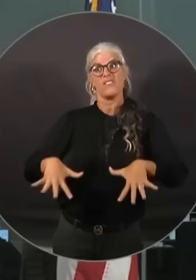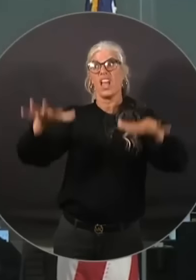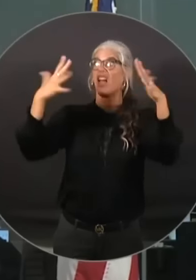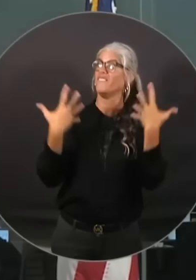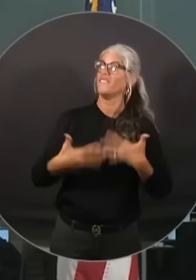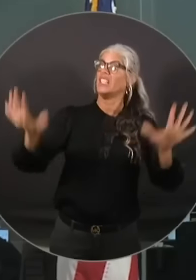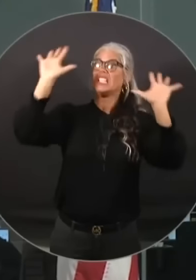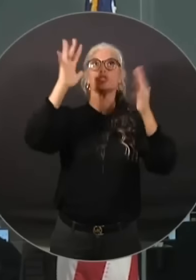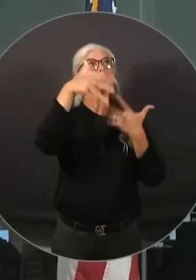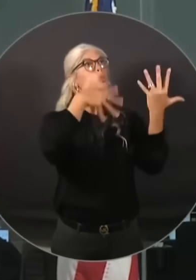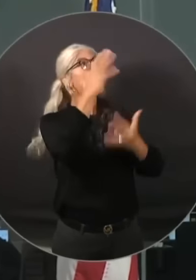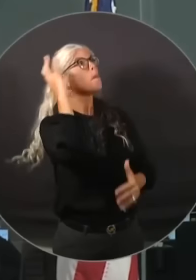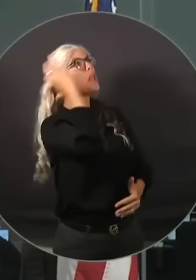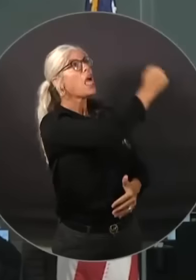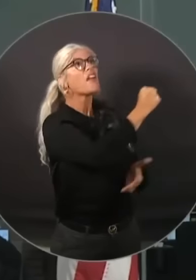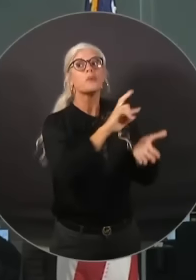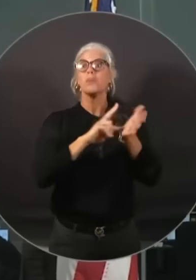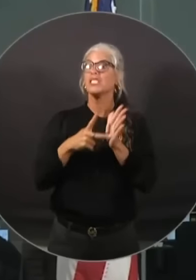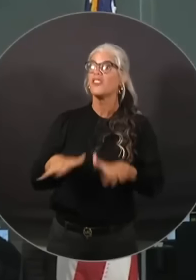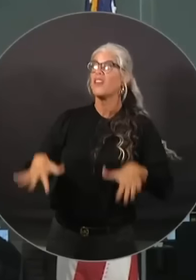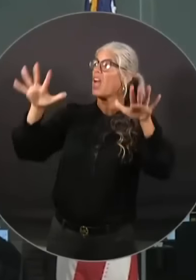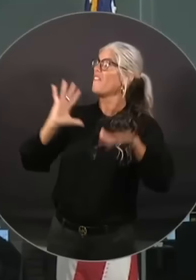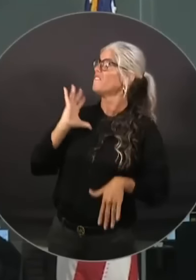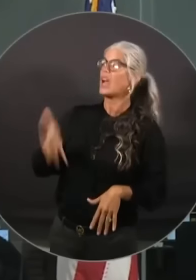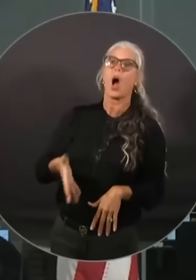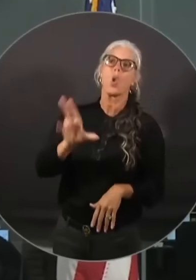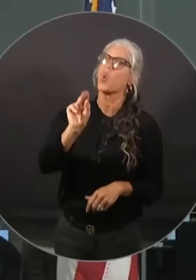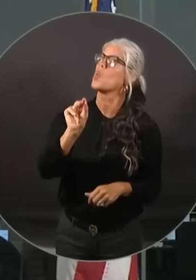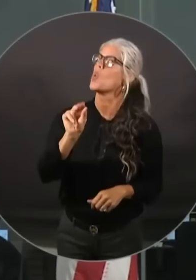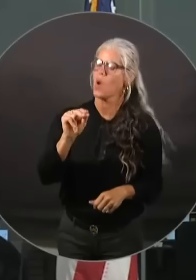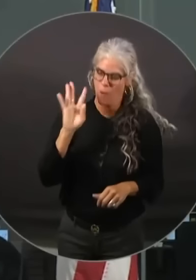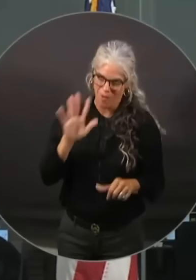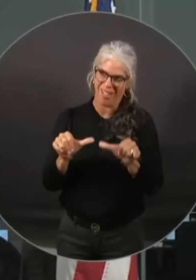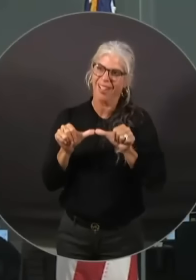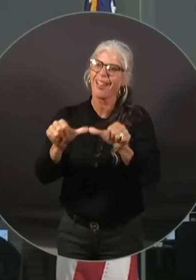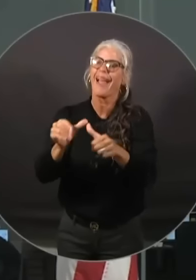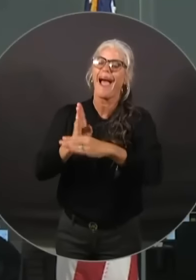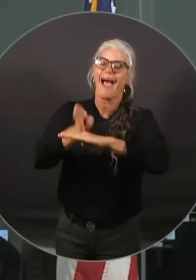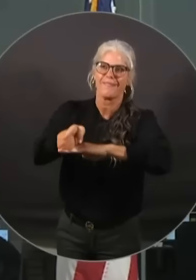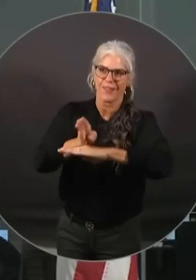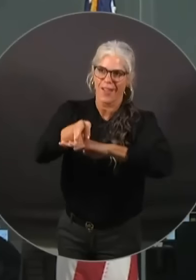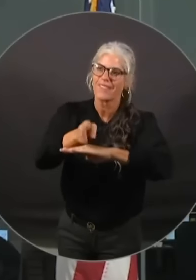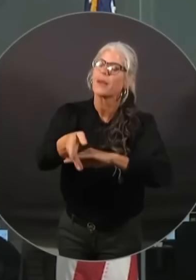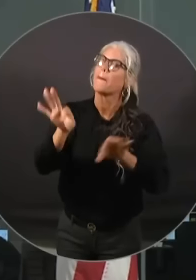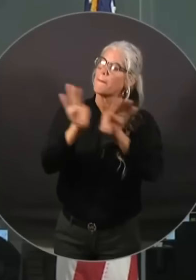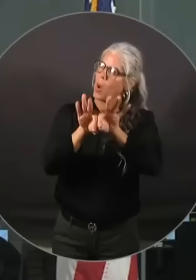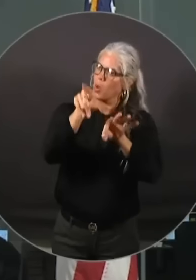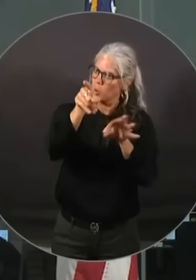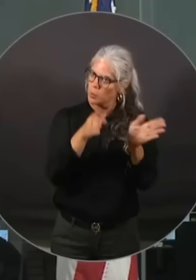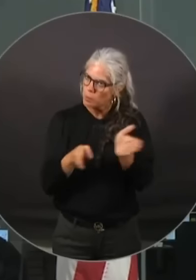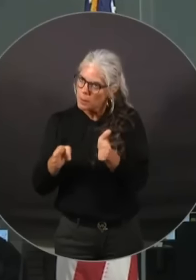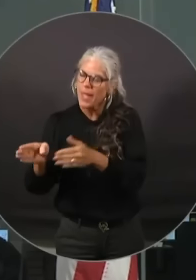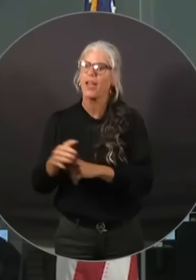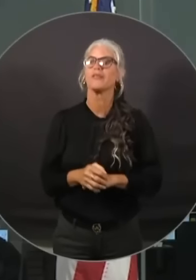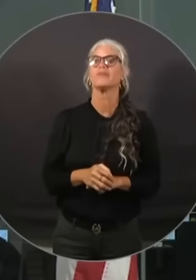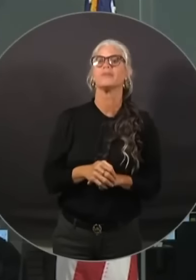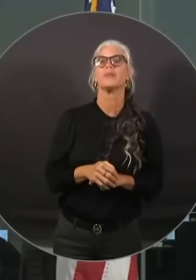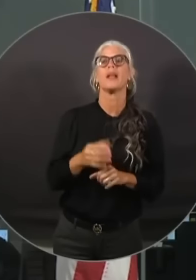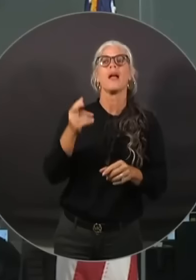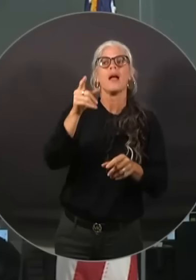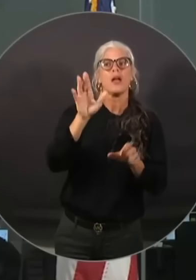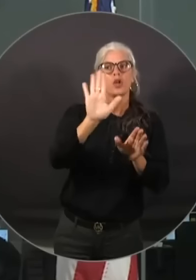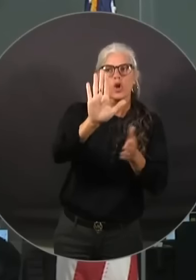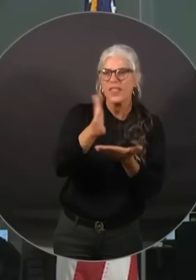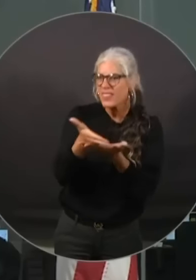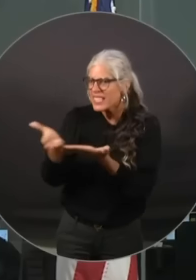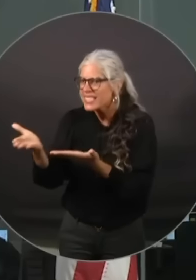uh passes so so just be be aware of that uh be prepared for that we have a lot of assets in place and and you know we're